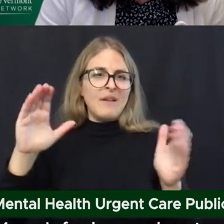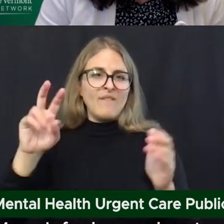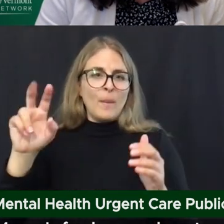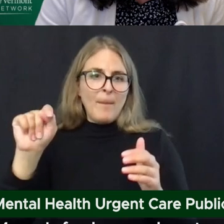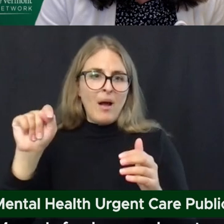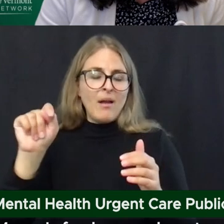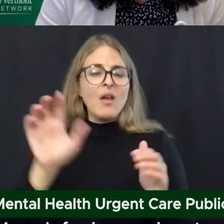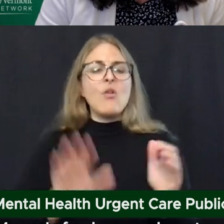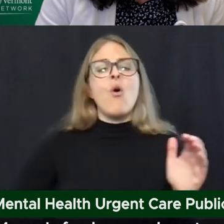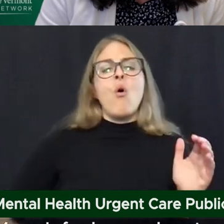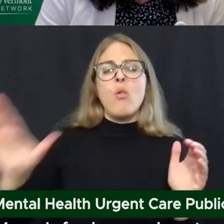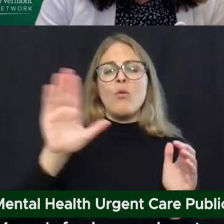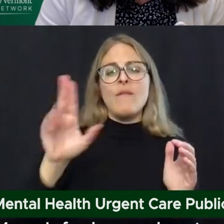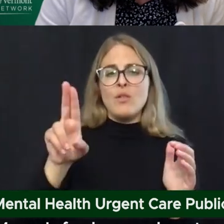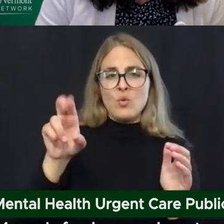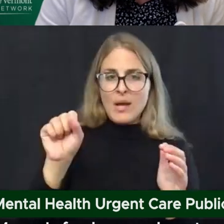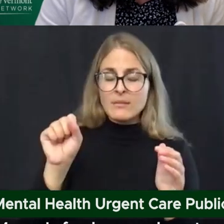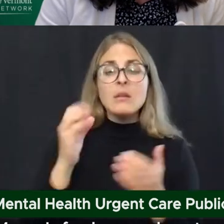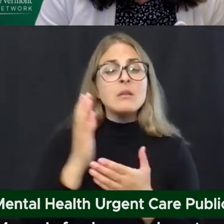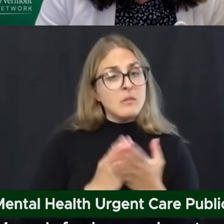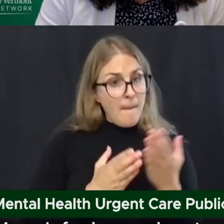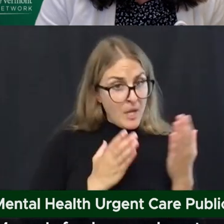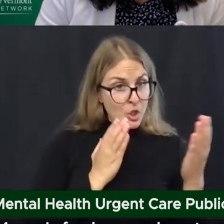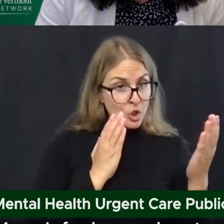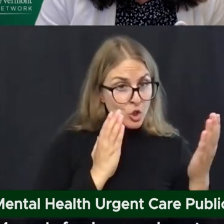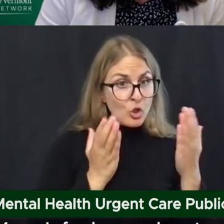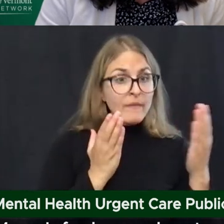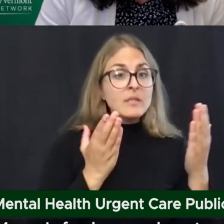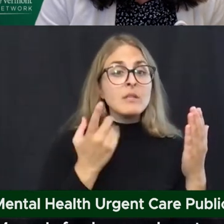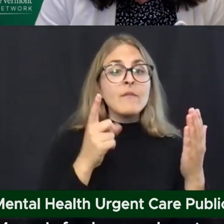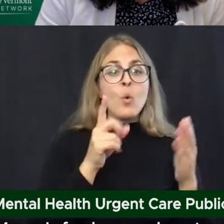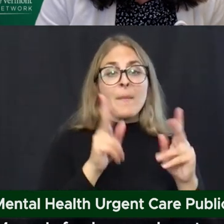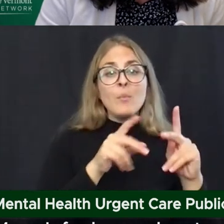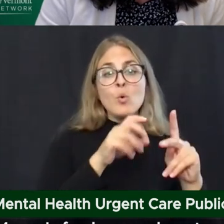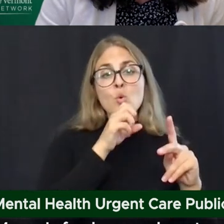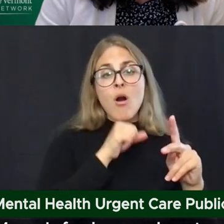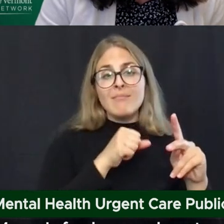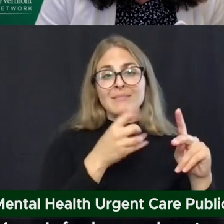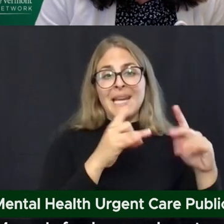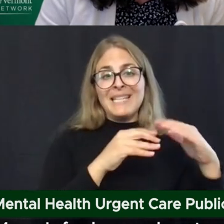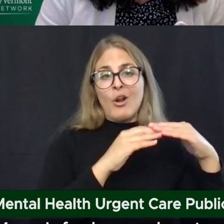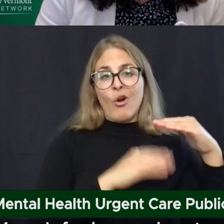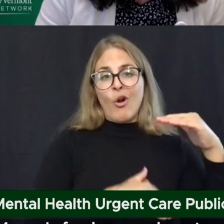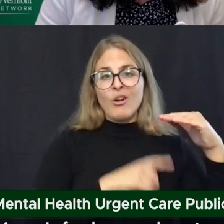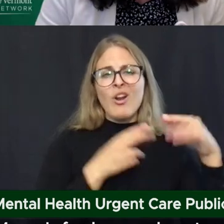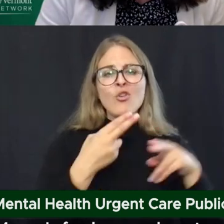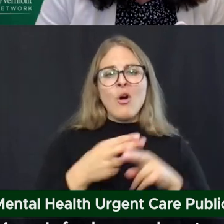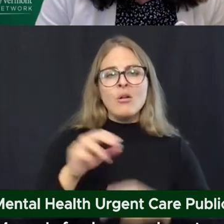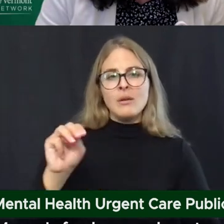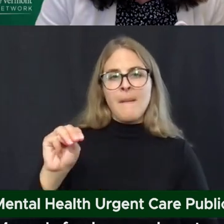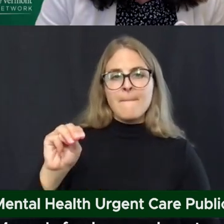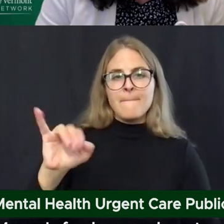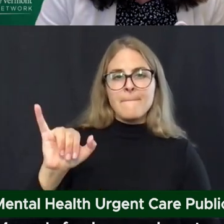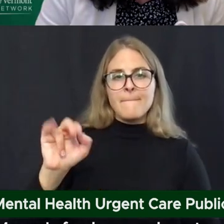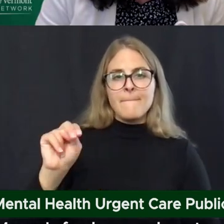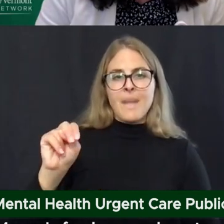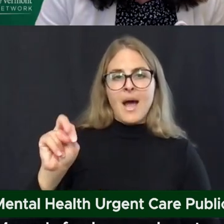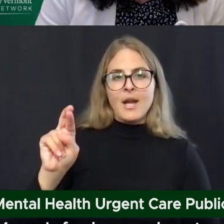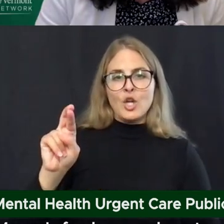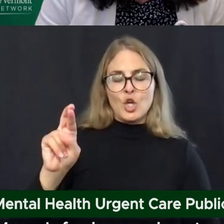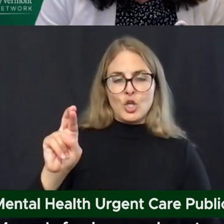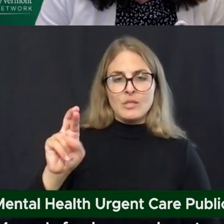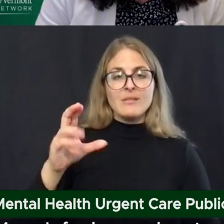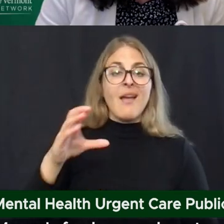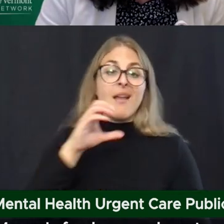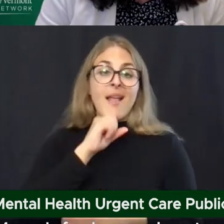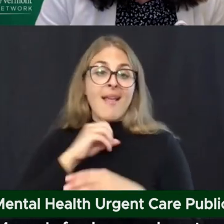and that there are some services for people who are under 18, who are considered minors legally, and then people who are